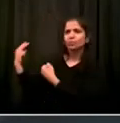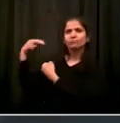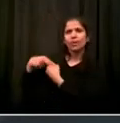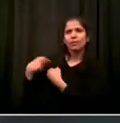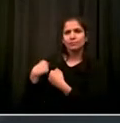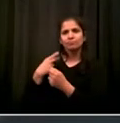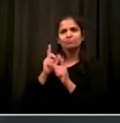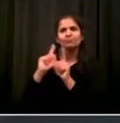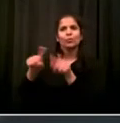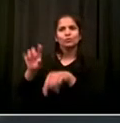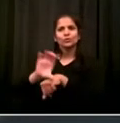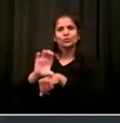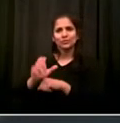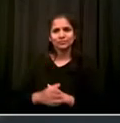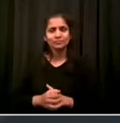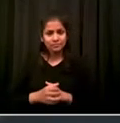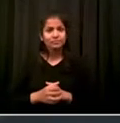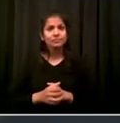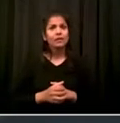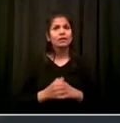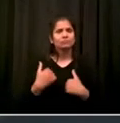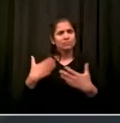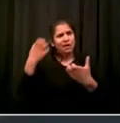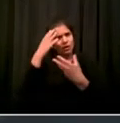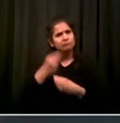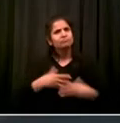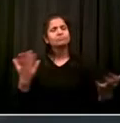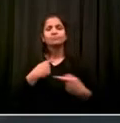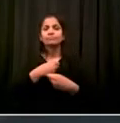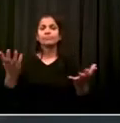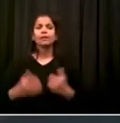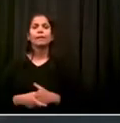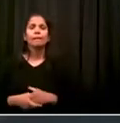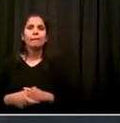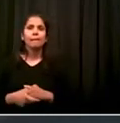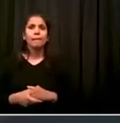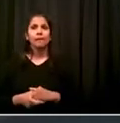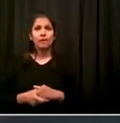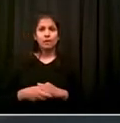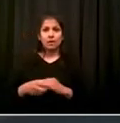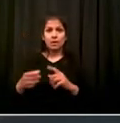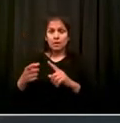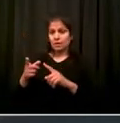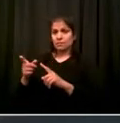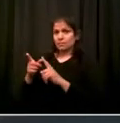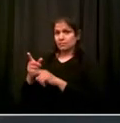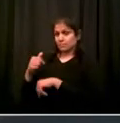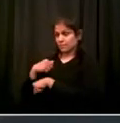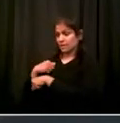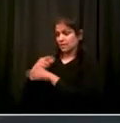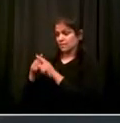Based on the suggestions of the caucus, based on the work of the task force, that we will be moving funding from the